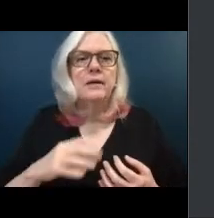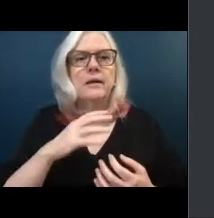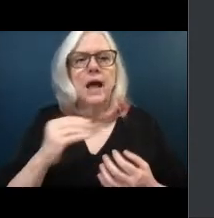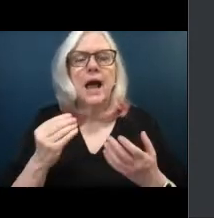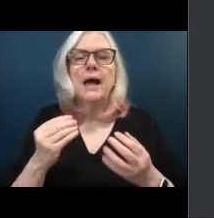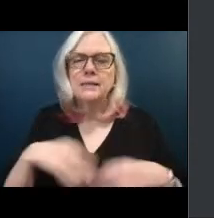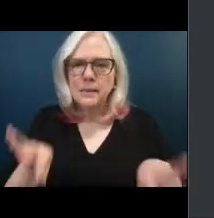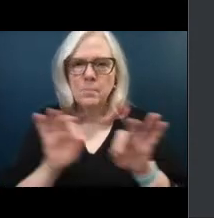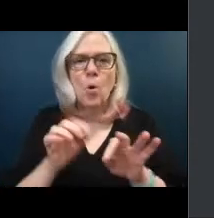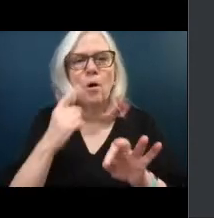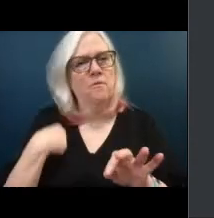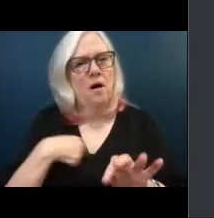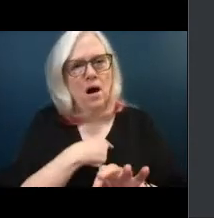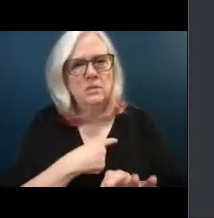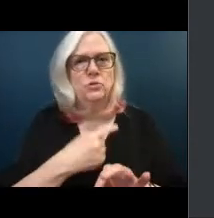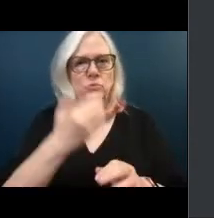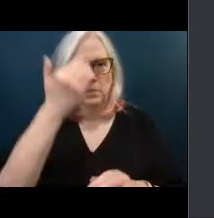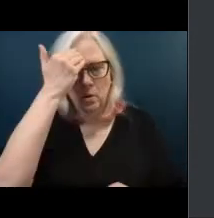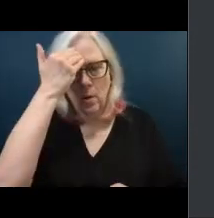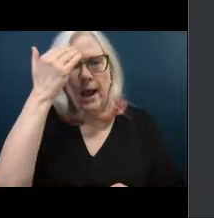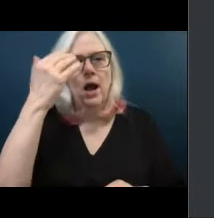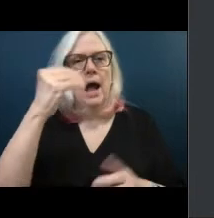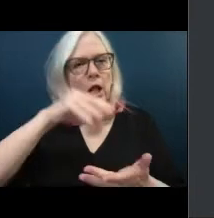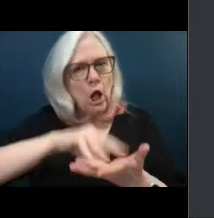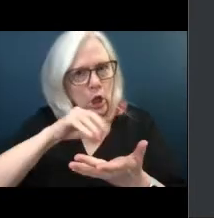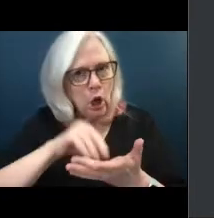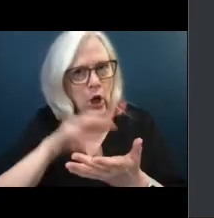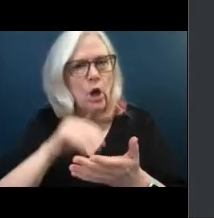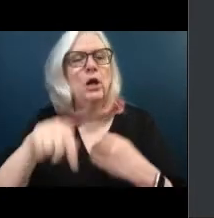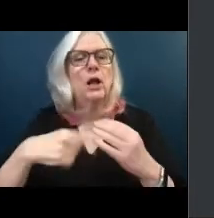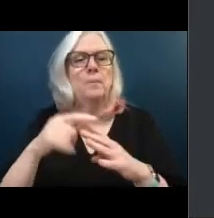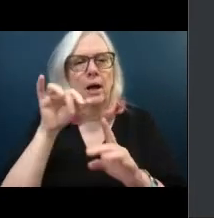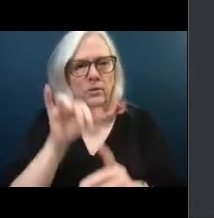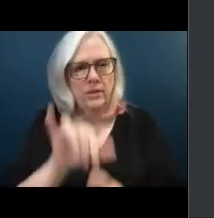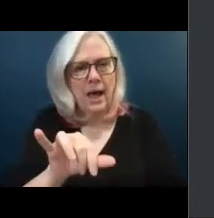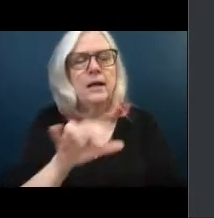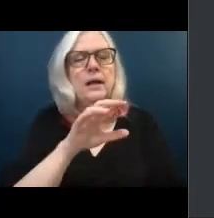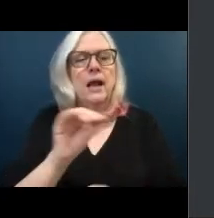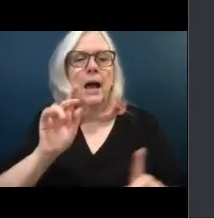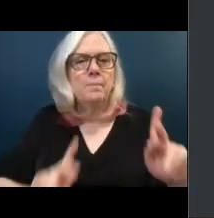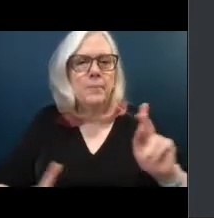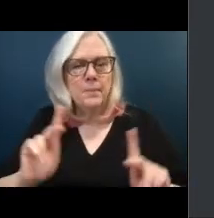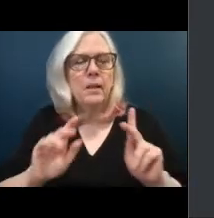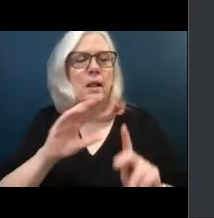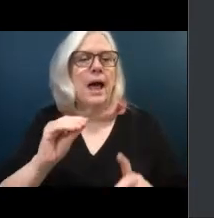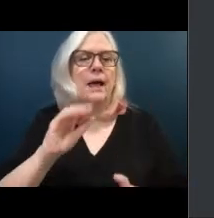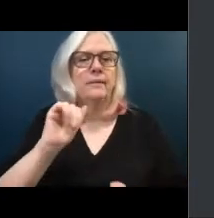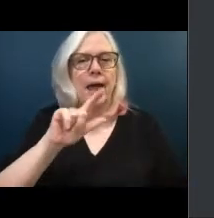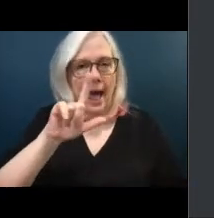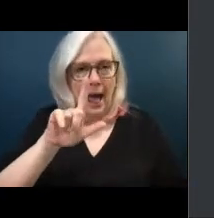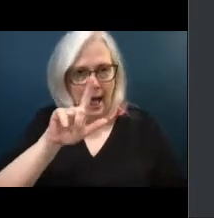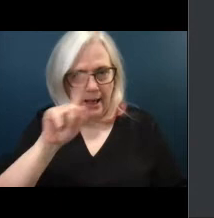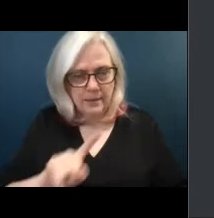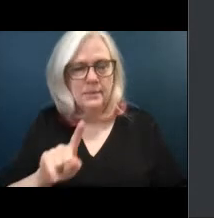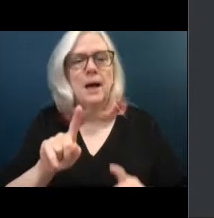for our public safety people as well. And the Alzheimer's Association provides a program,